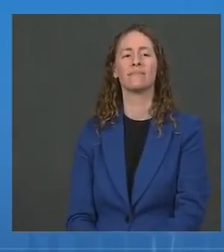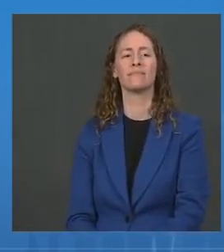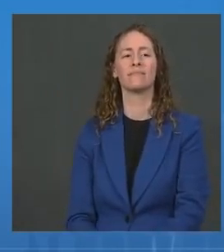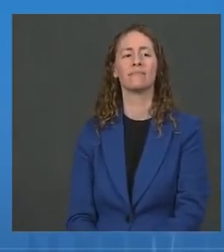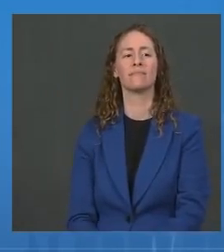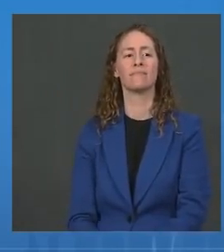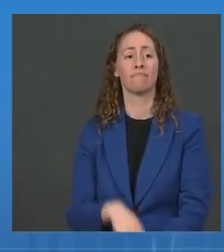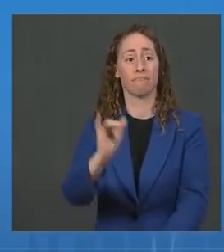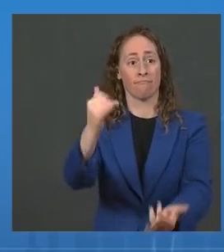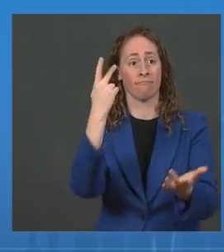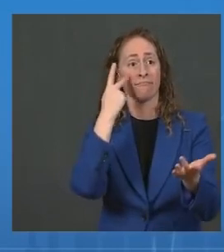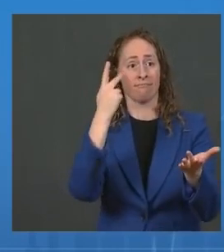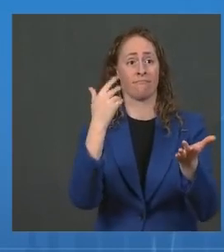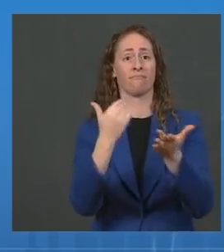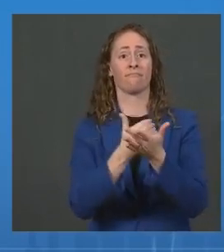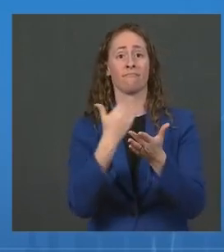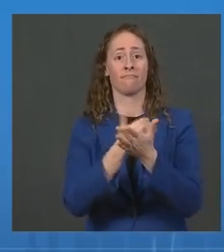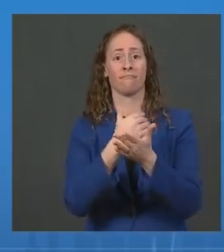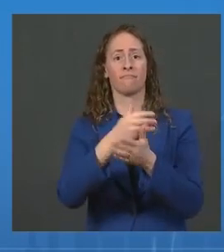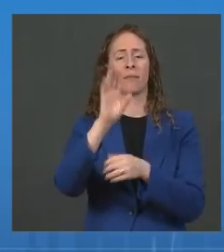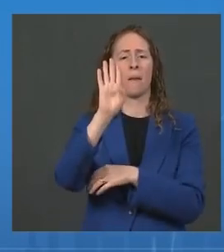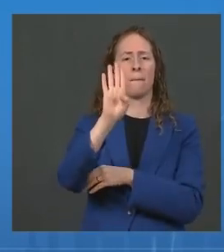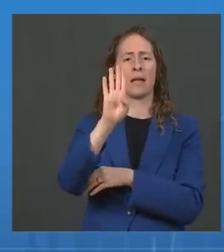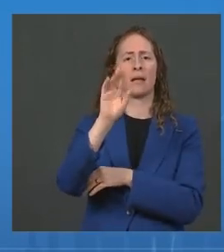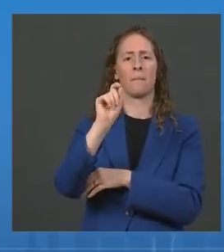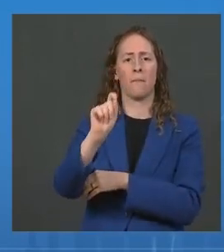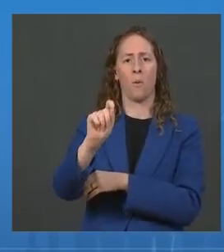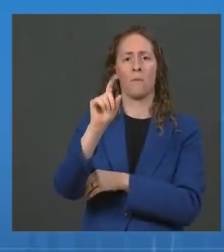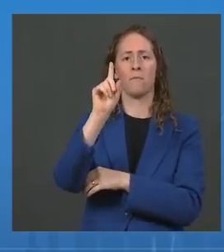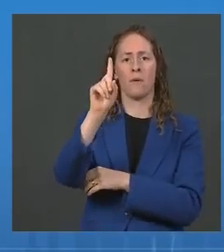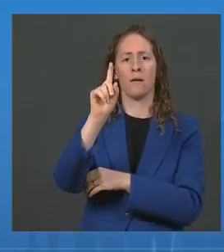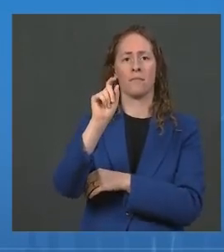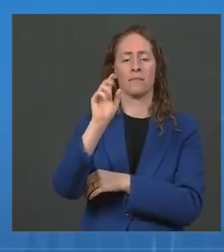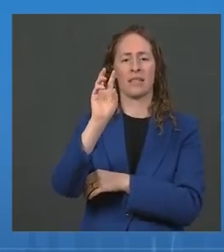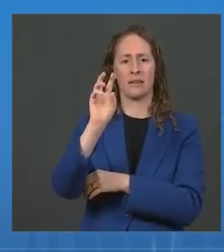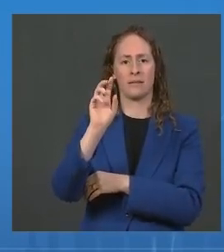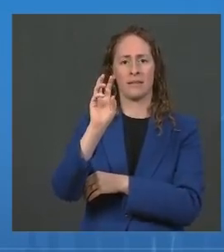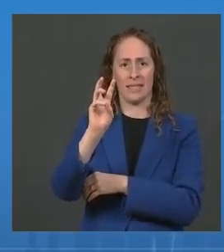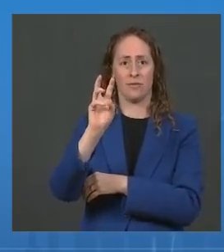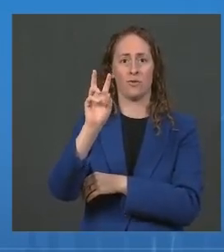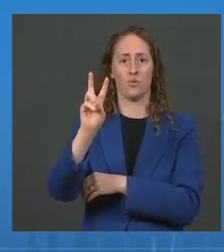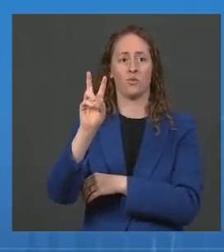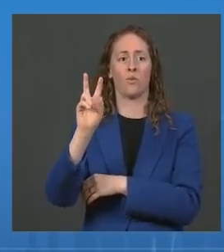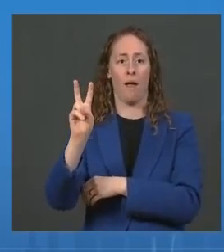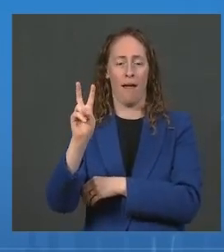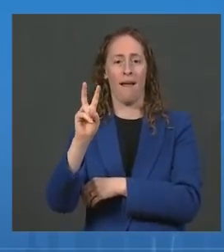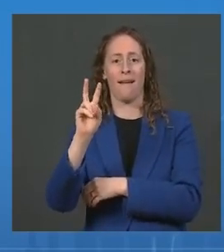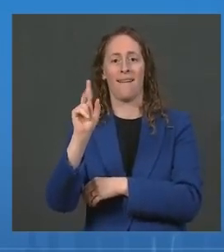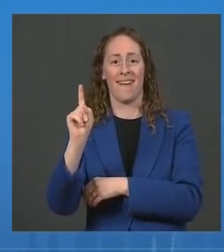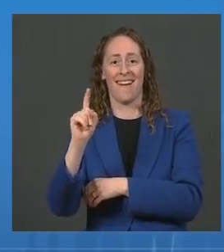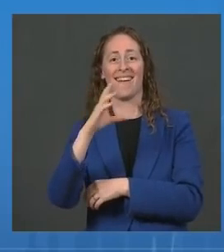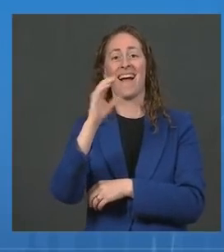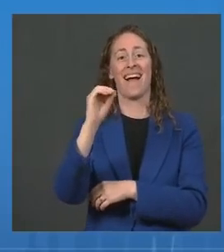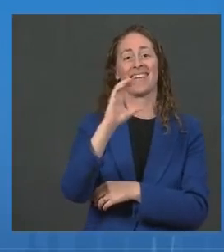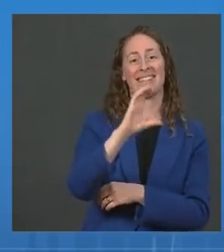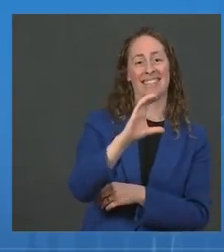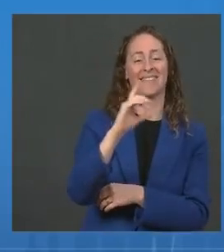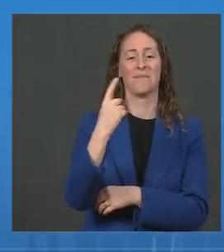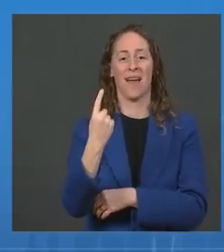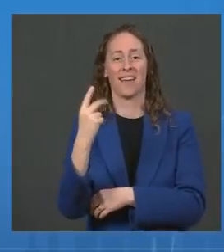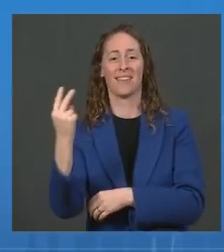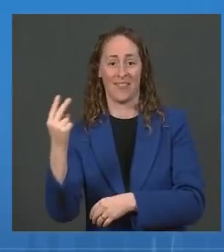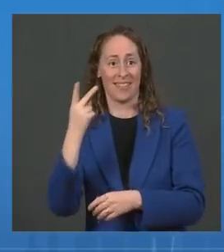B.1.621, and the C.1.2, which is yet to get a Greek letter